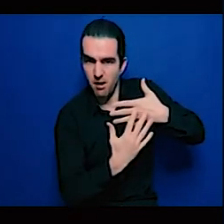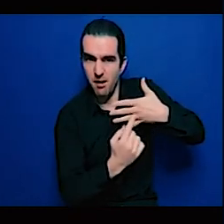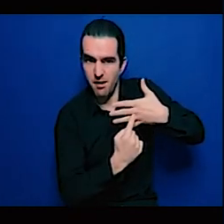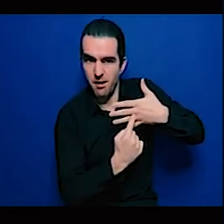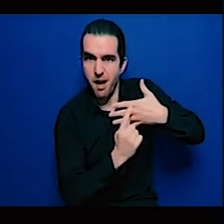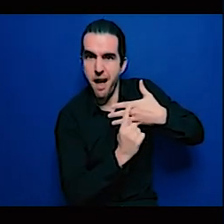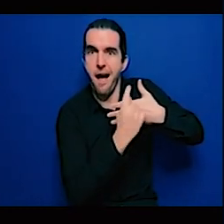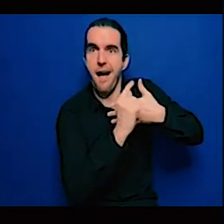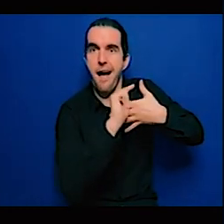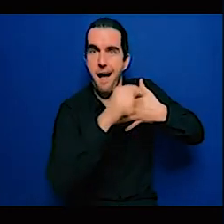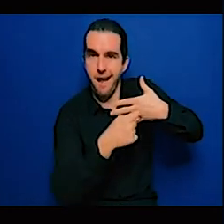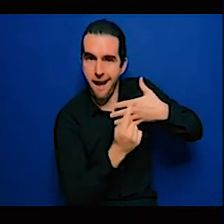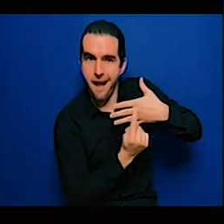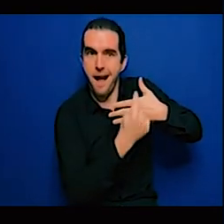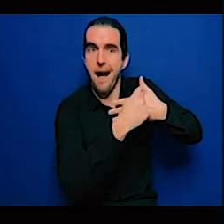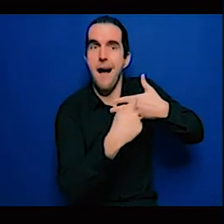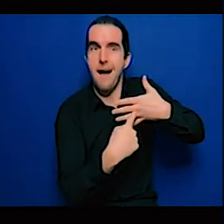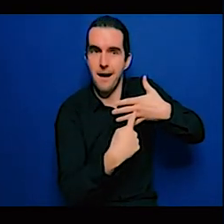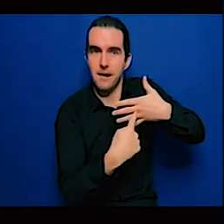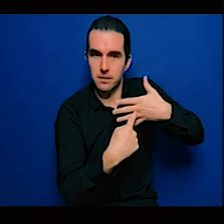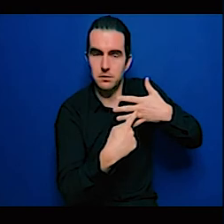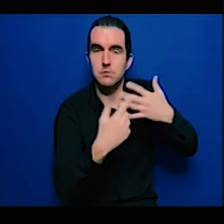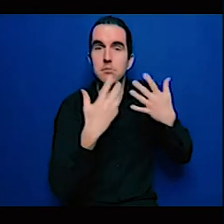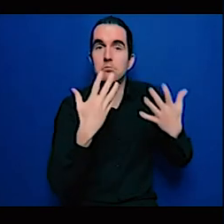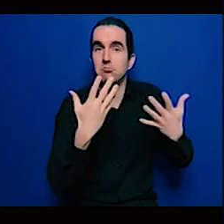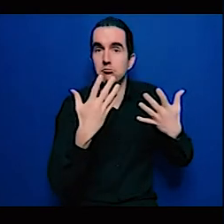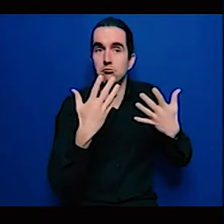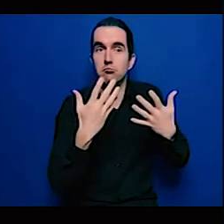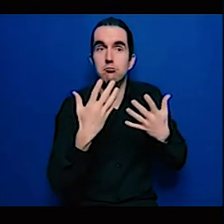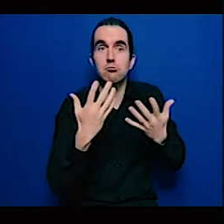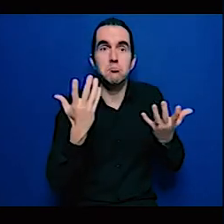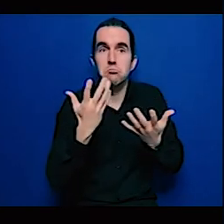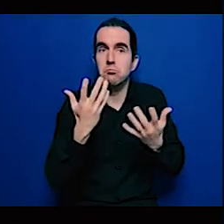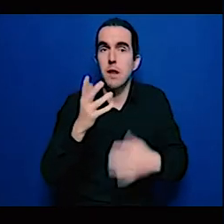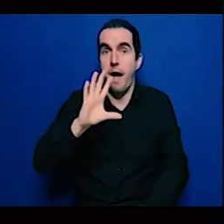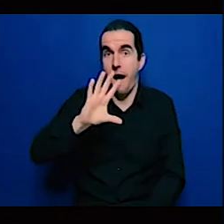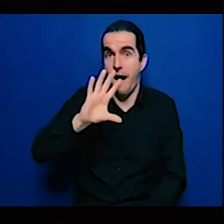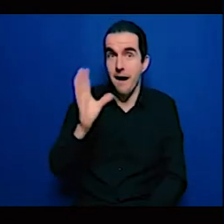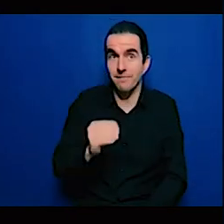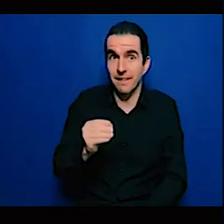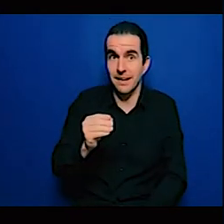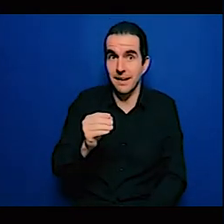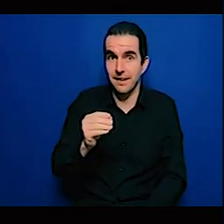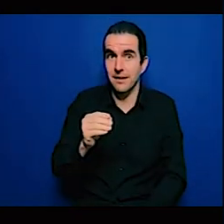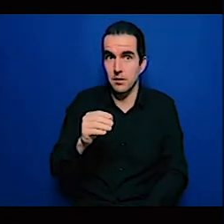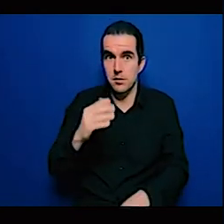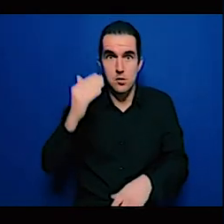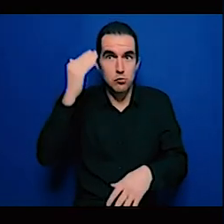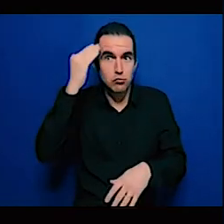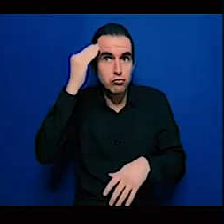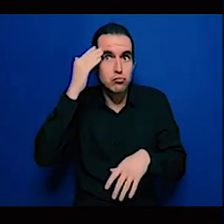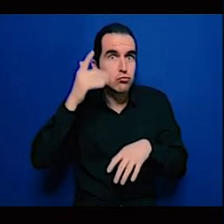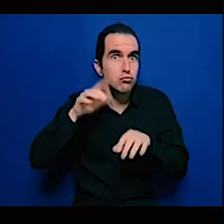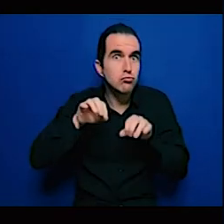you know making sure that everybody knows what the country has committed to and what is